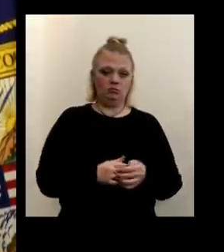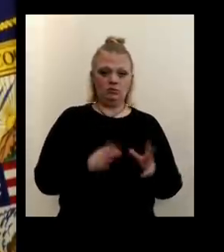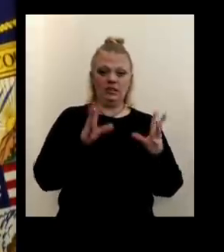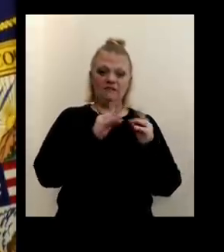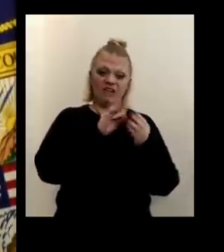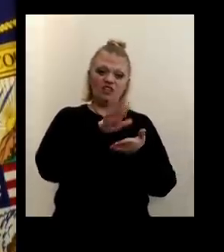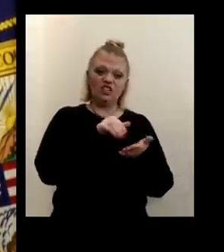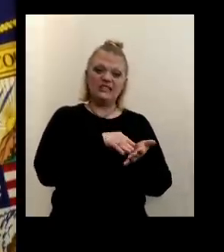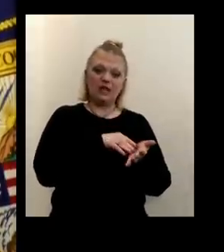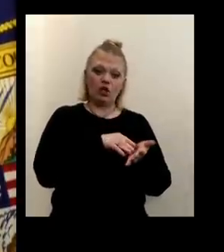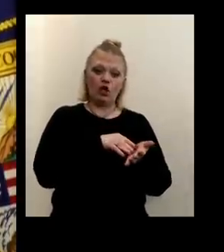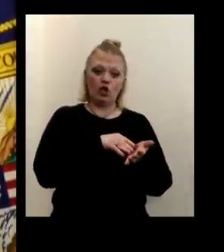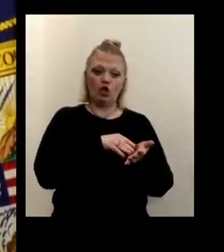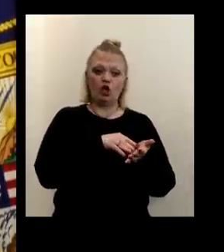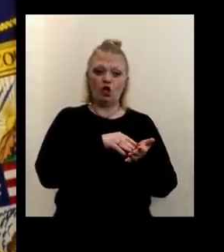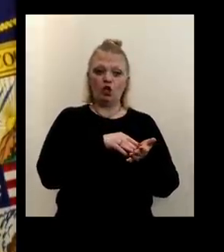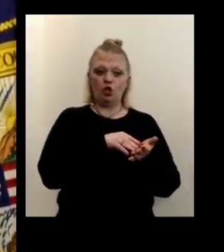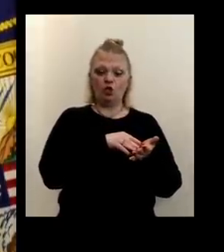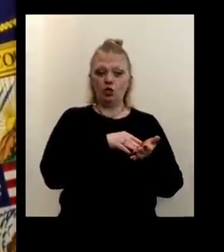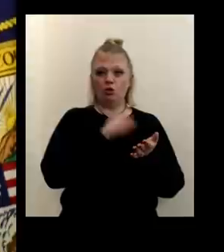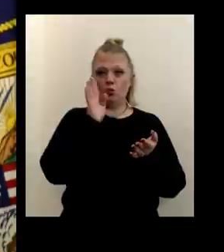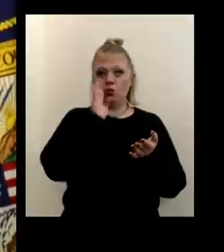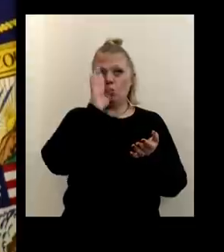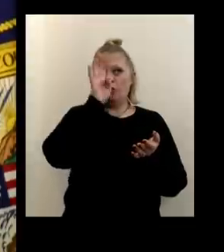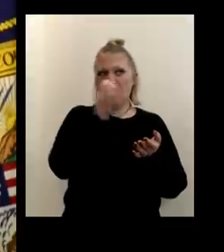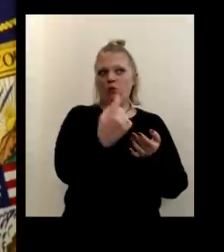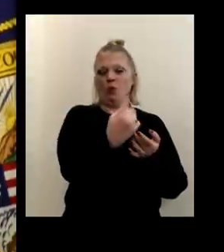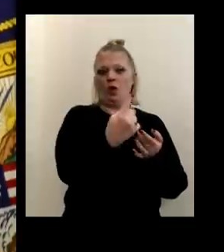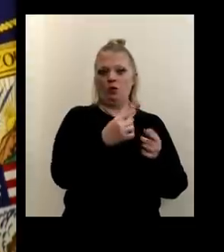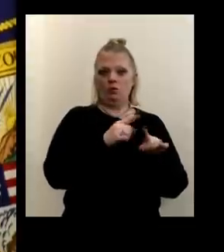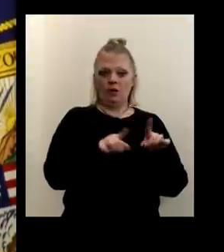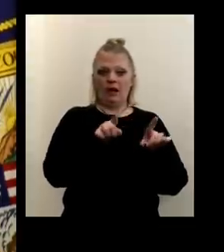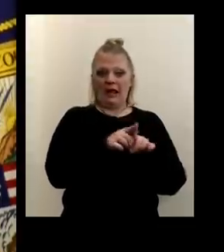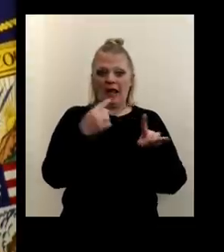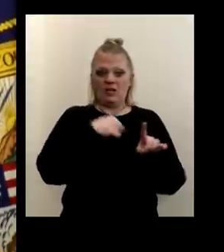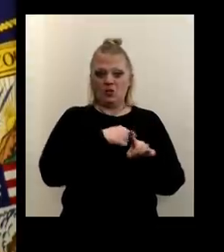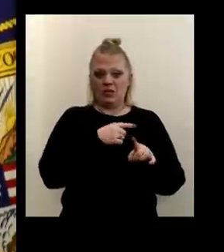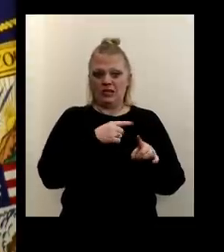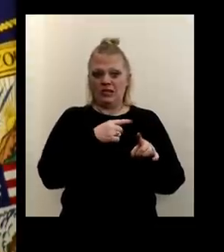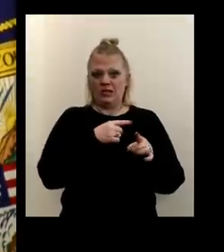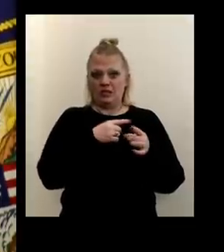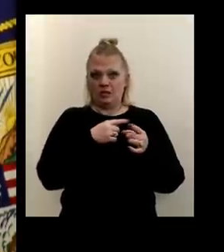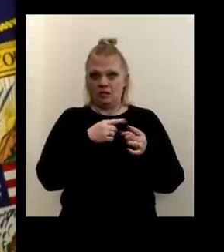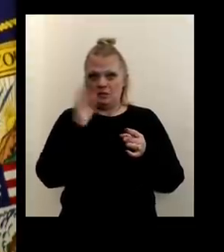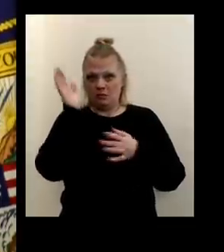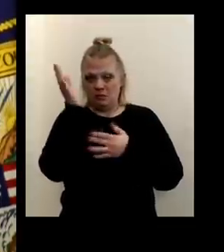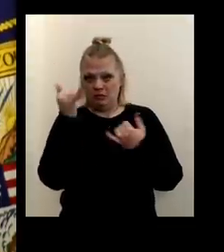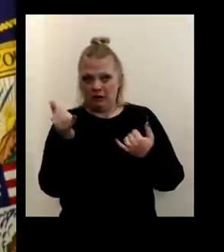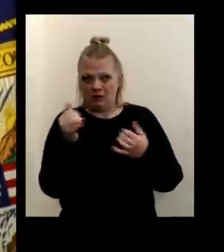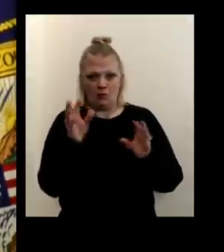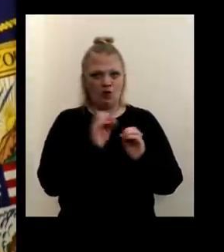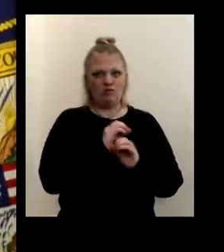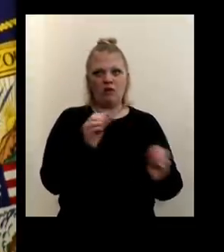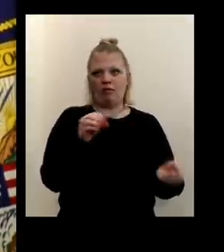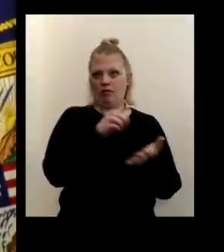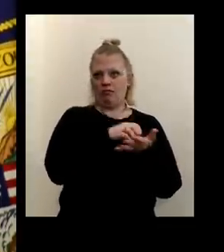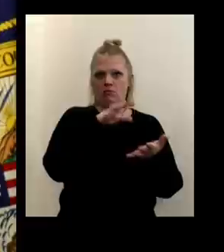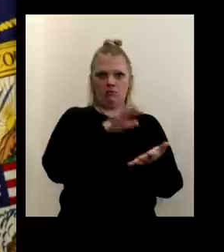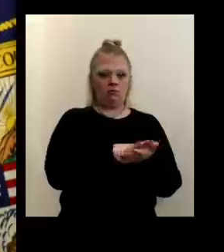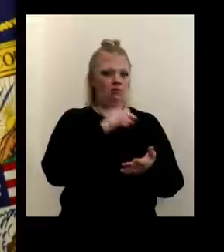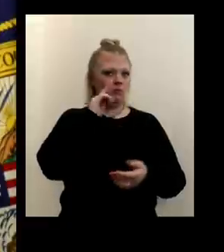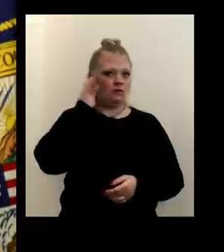convention center would be one of those. Although as we speak right now, there is nothing on the books for anything in the future